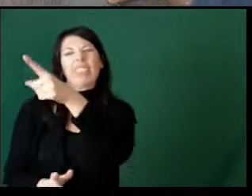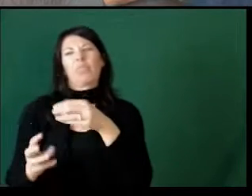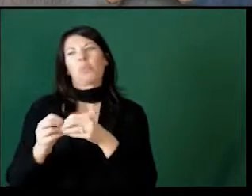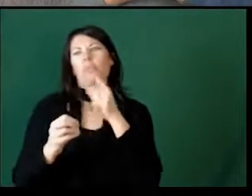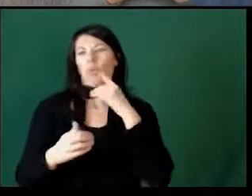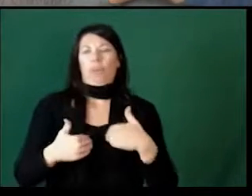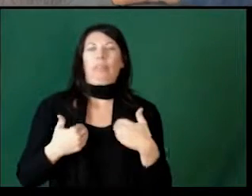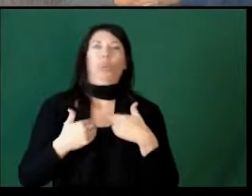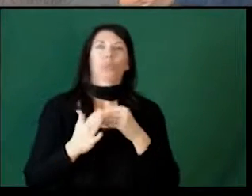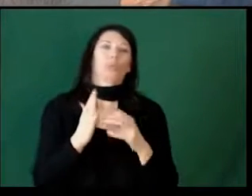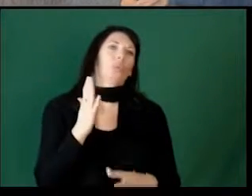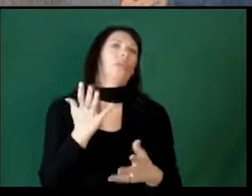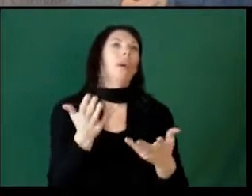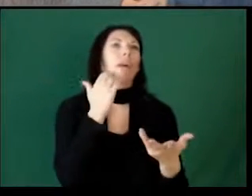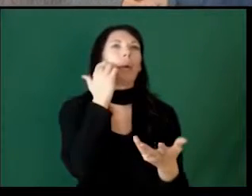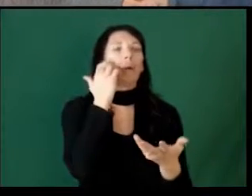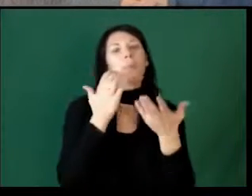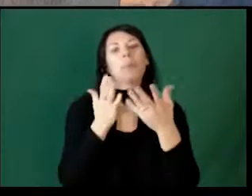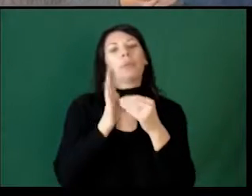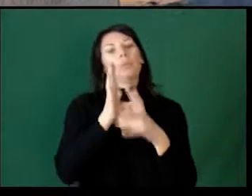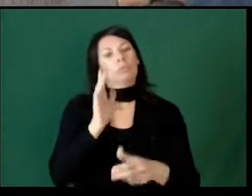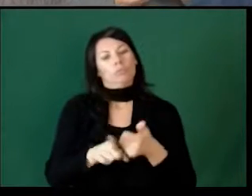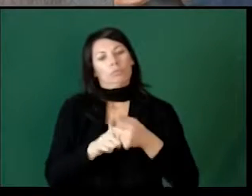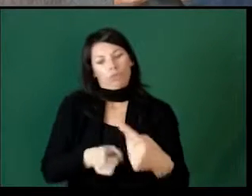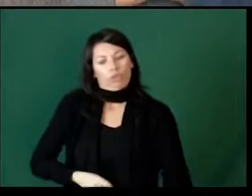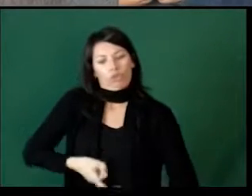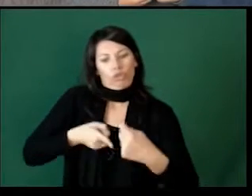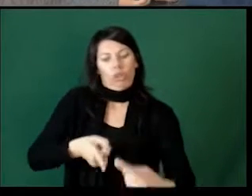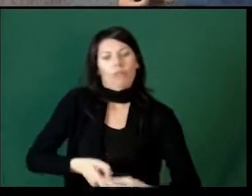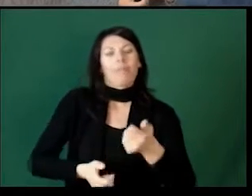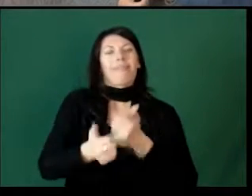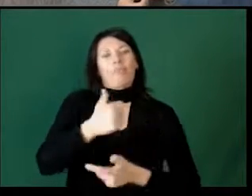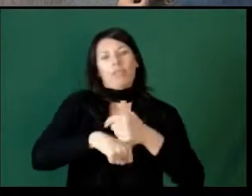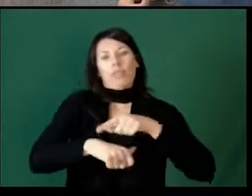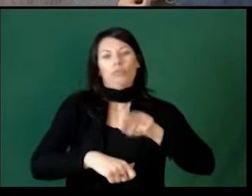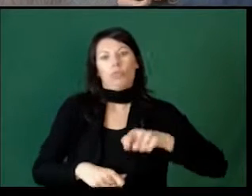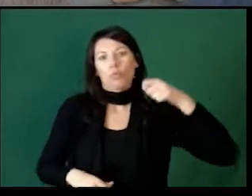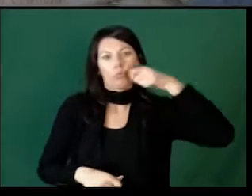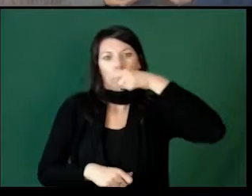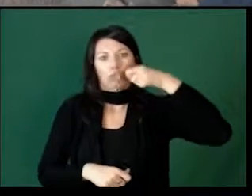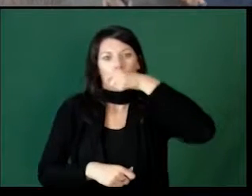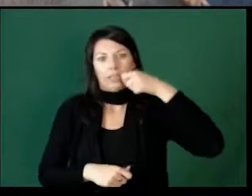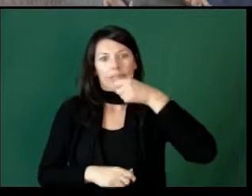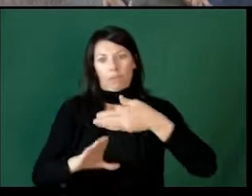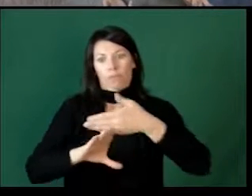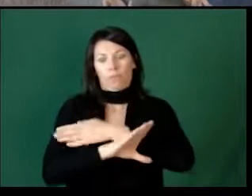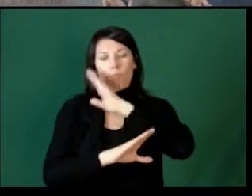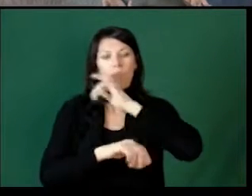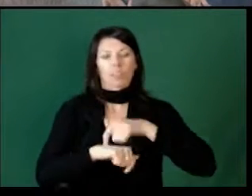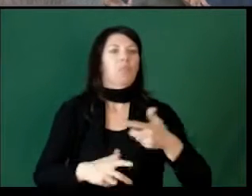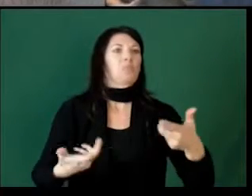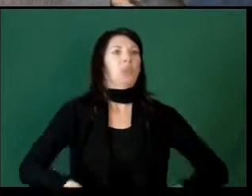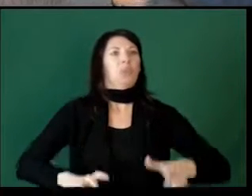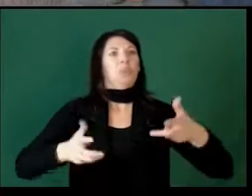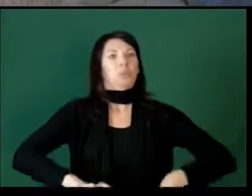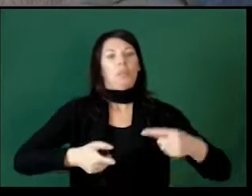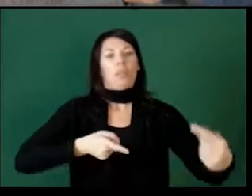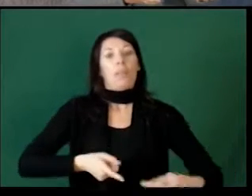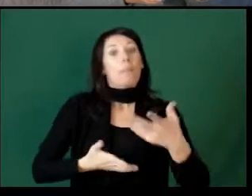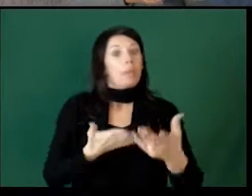This is more for a younger student. Let's say a student who struggles with you every time she has to brush her teeth when she goes to bed.